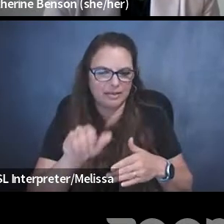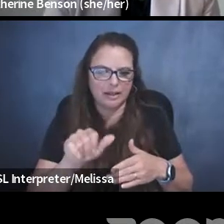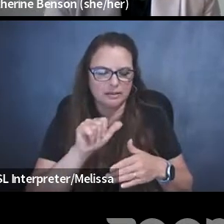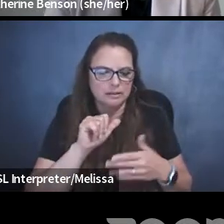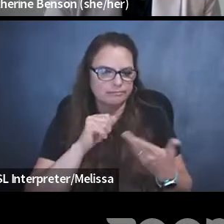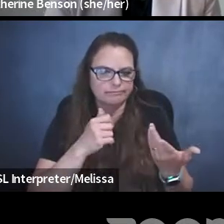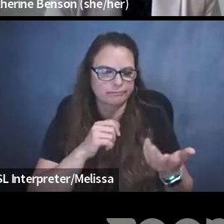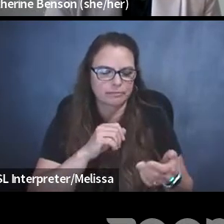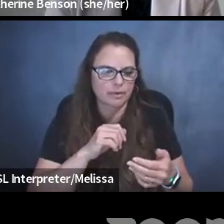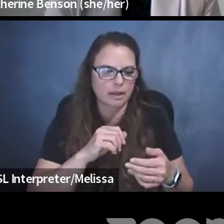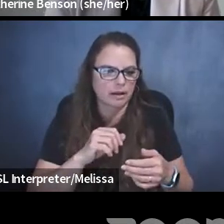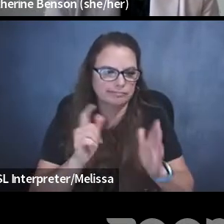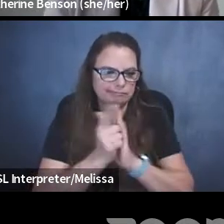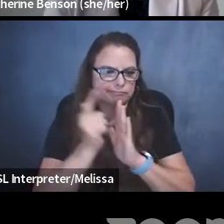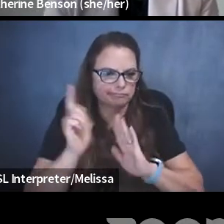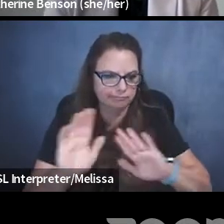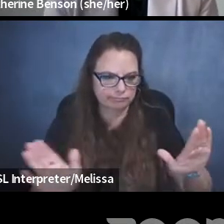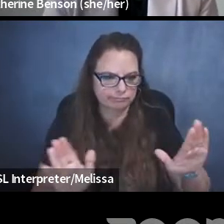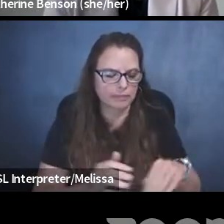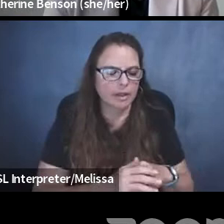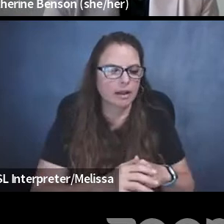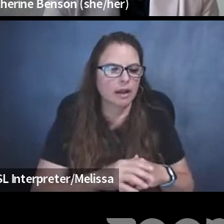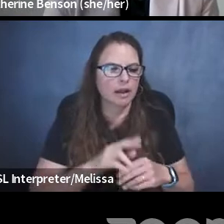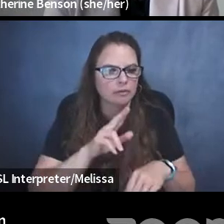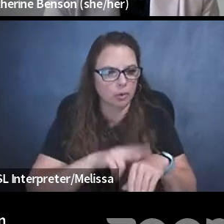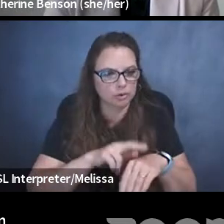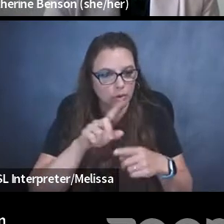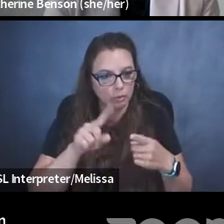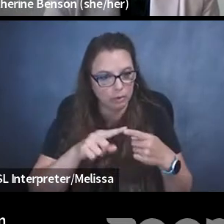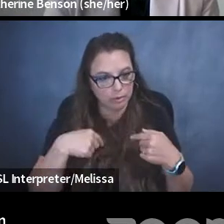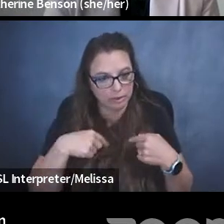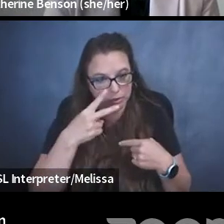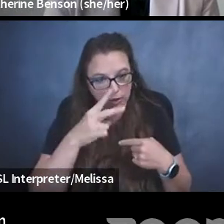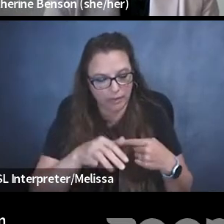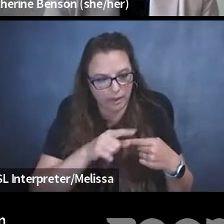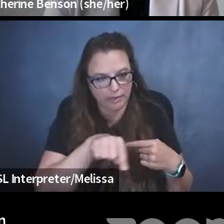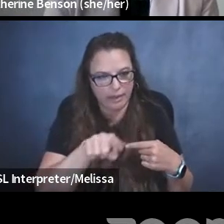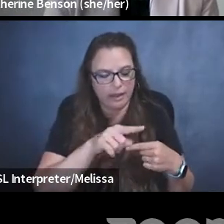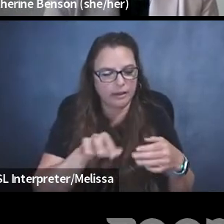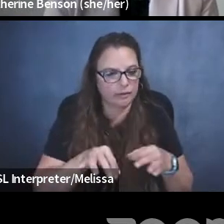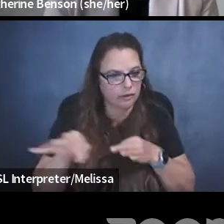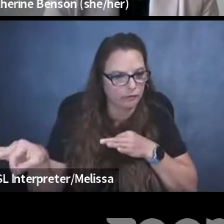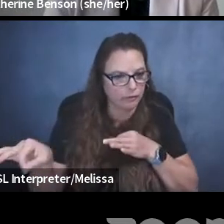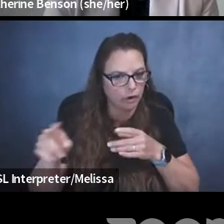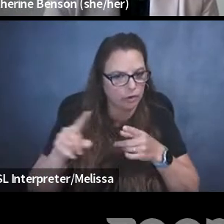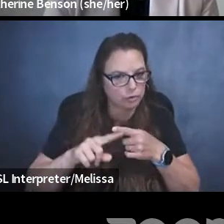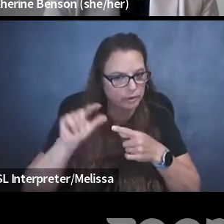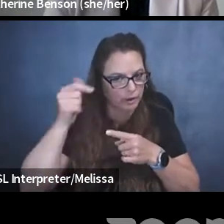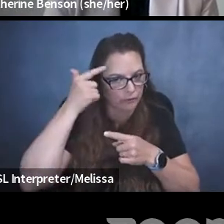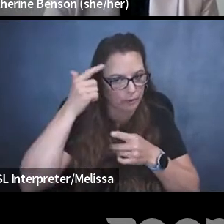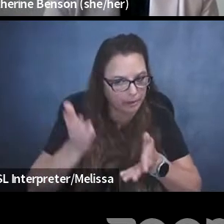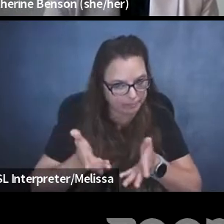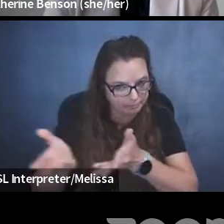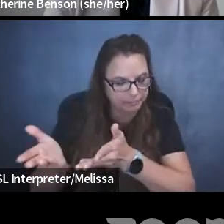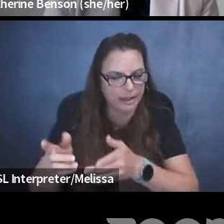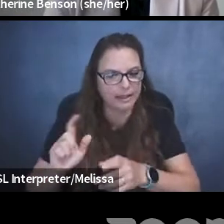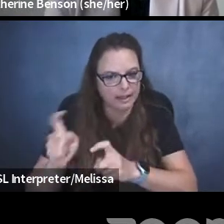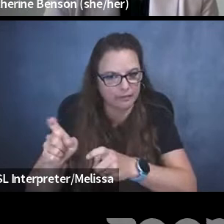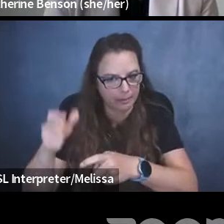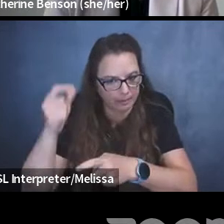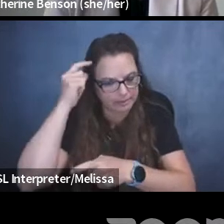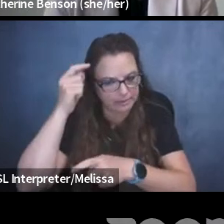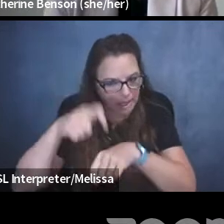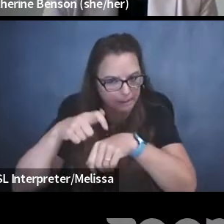you know, when we saw them defer to the government and give them some time and then we saw the government